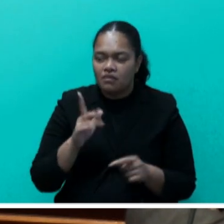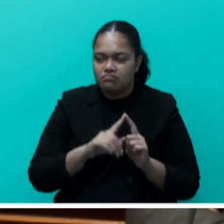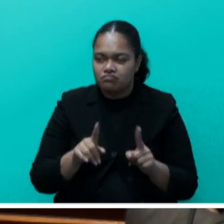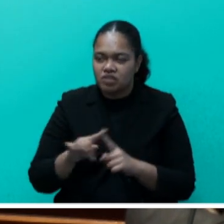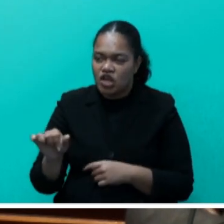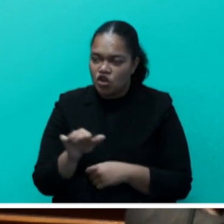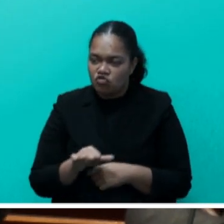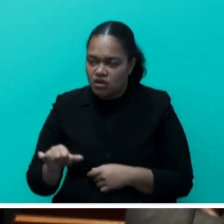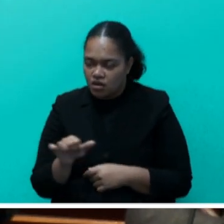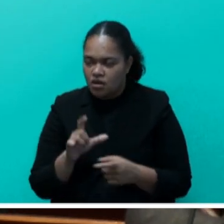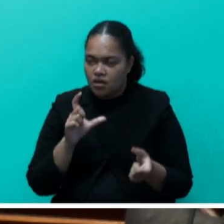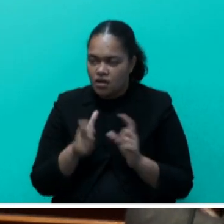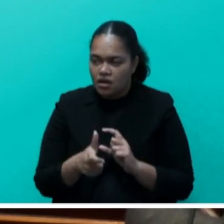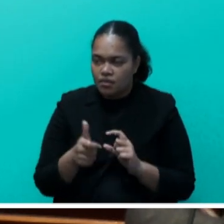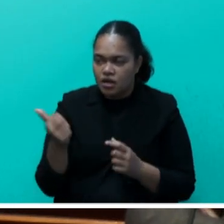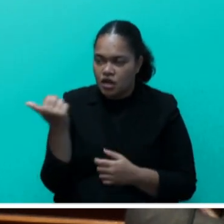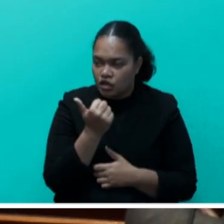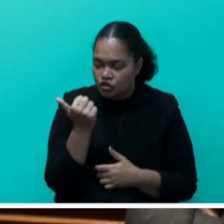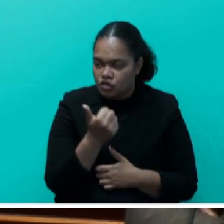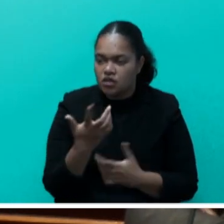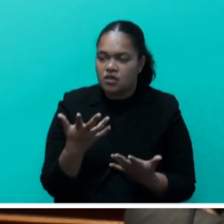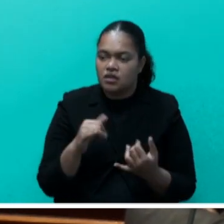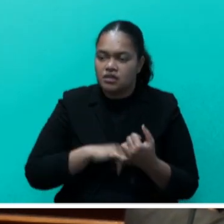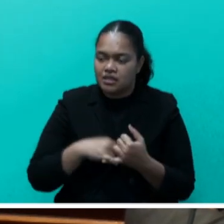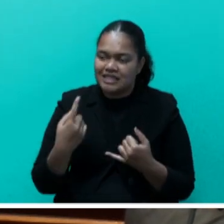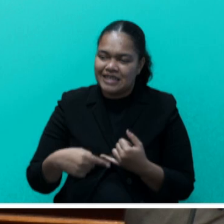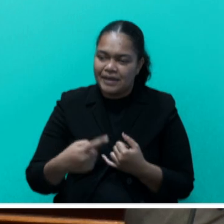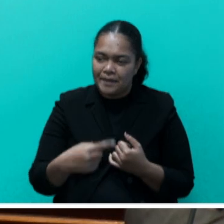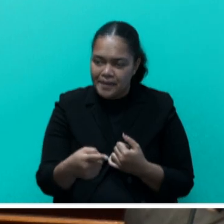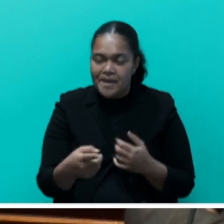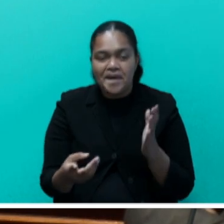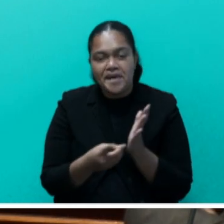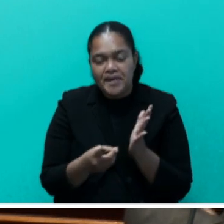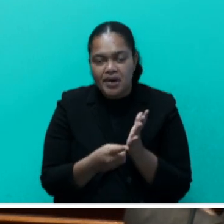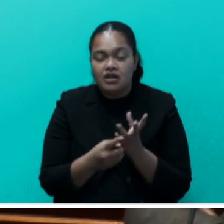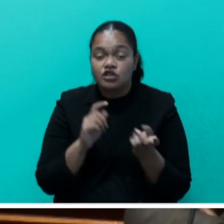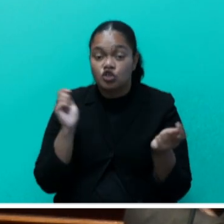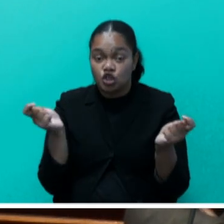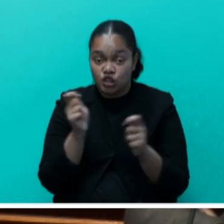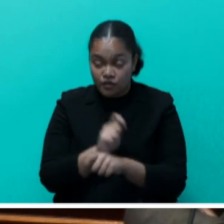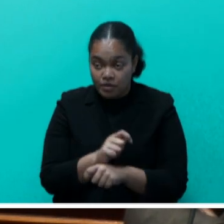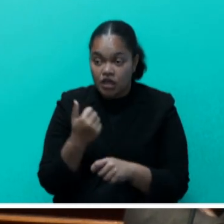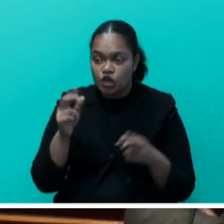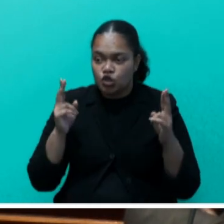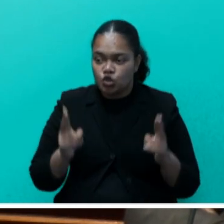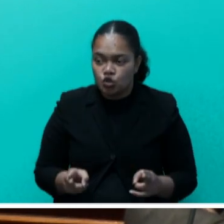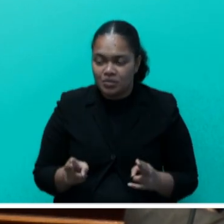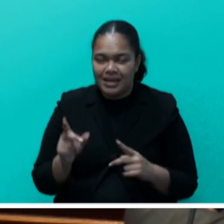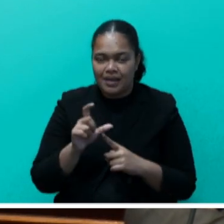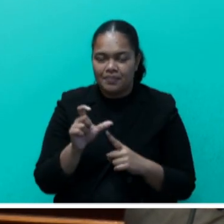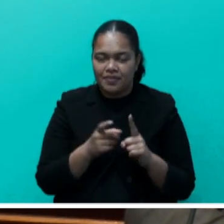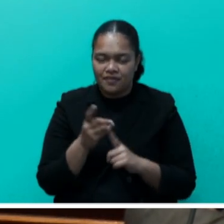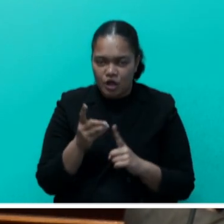such as climate action, debt sustainability, digital transformation and human capital development.